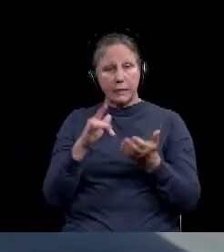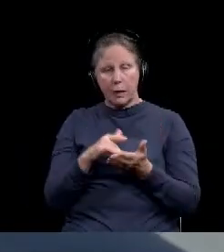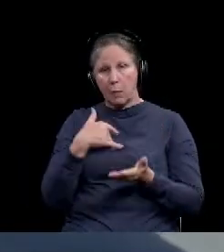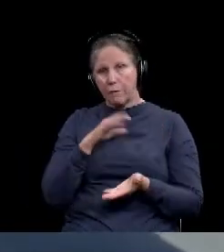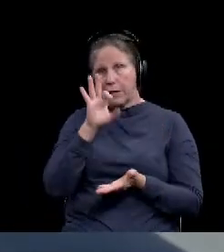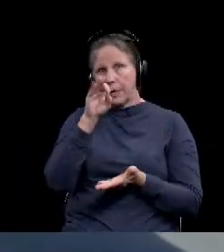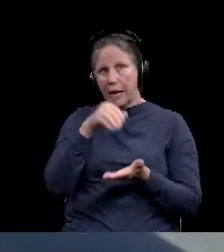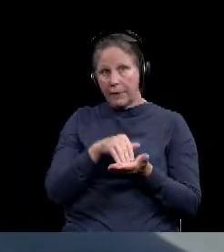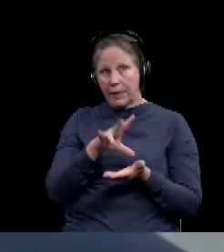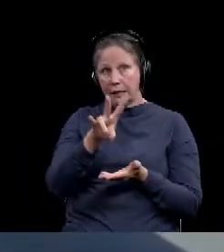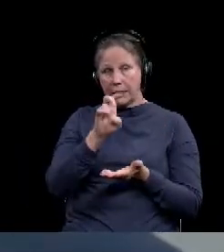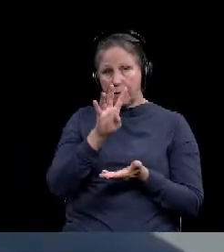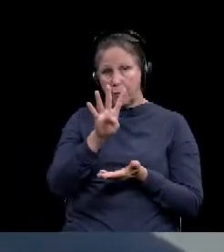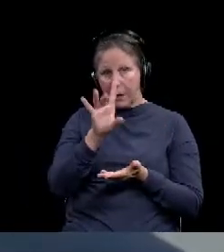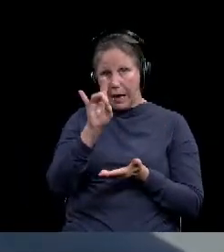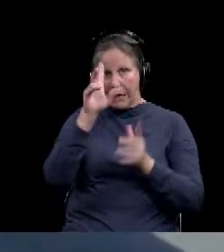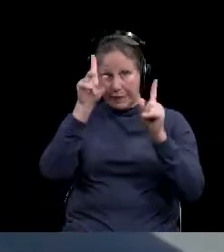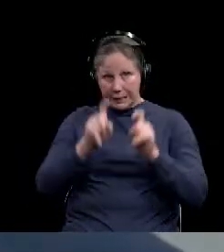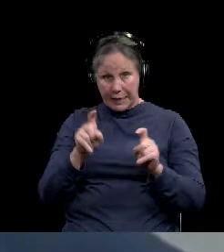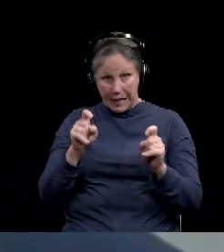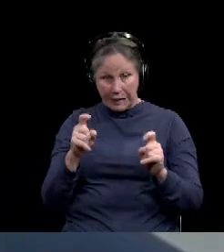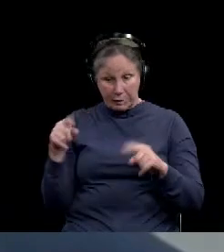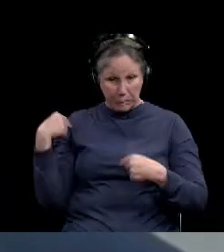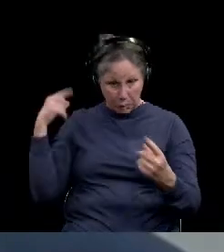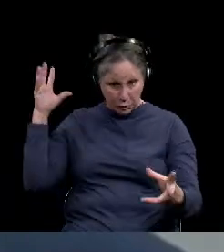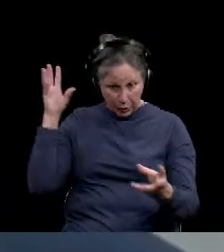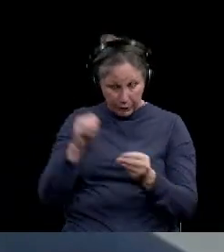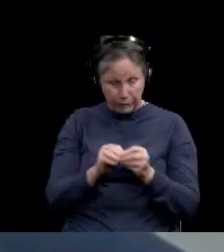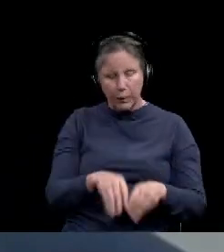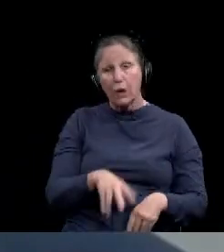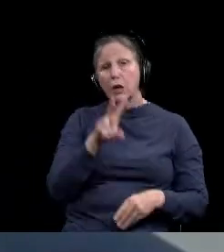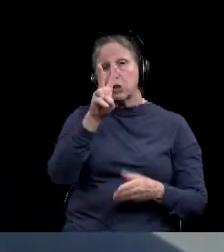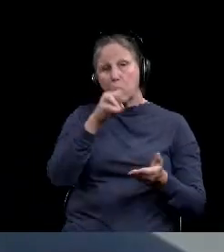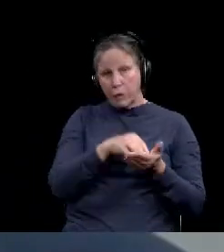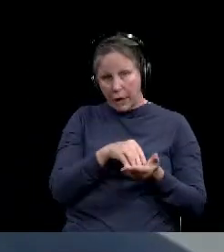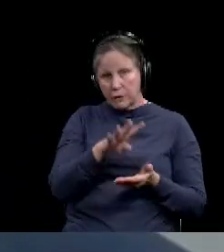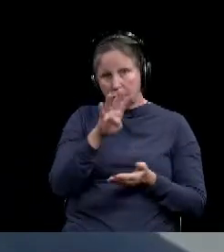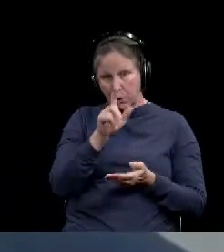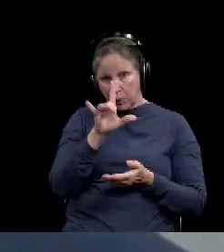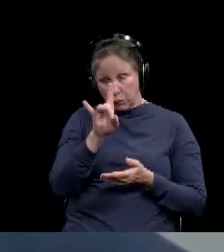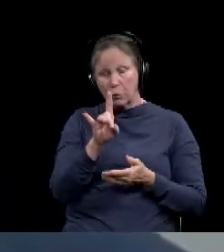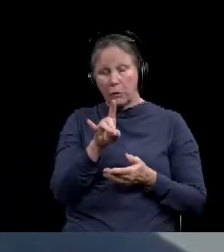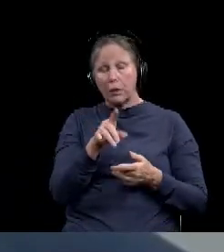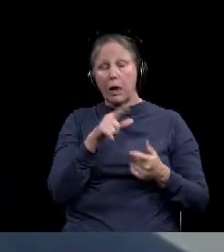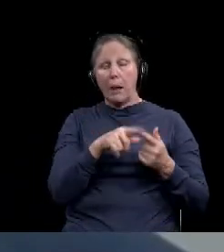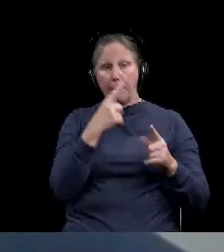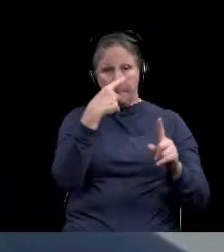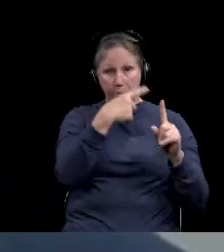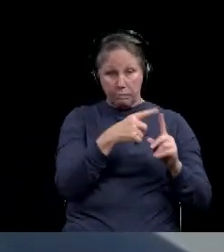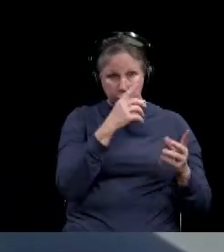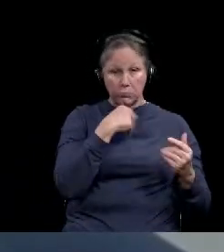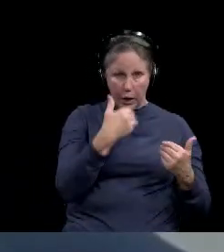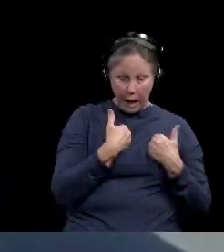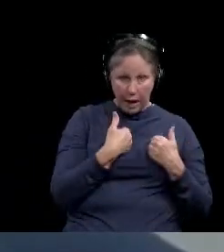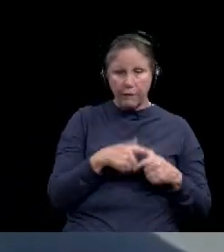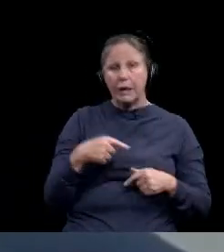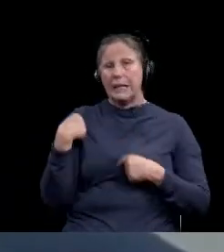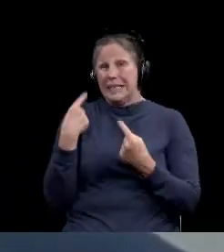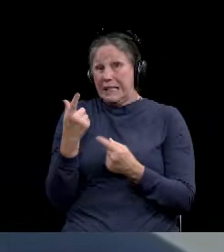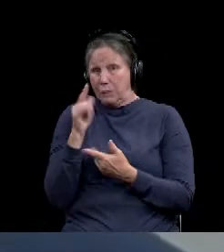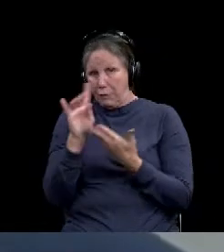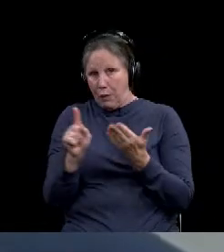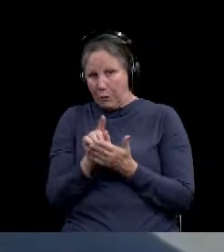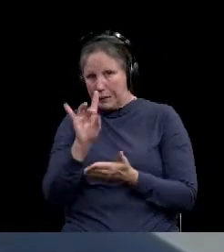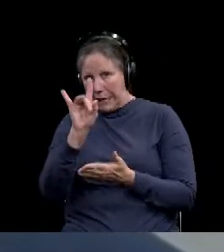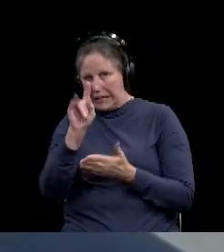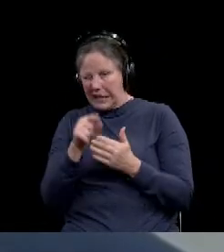,748 tests done to date. 2,024 of these have been positive with 18 cases in past 24 hours and a